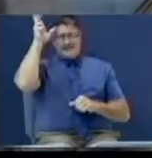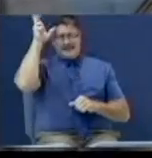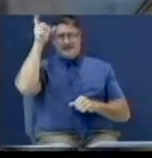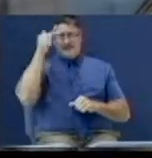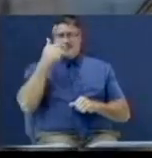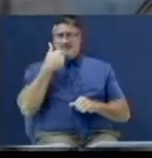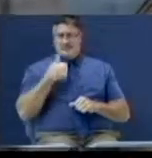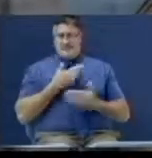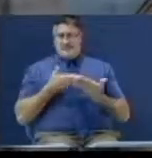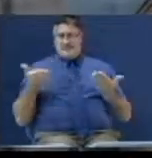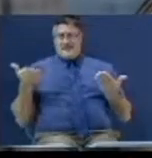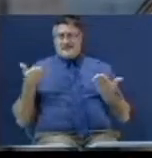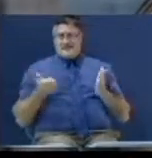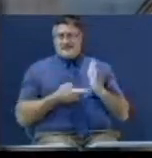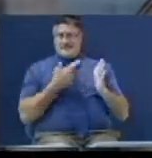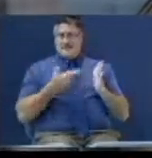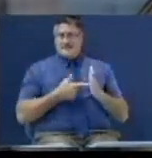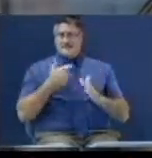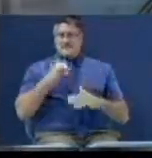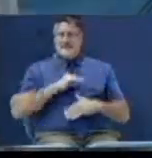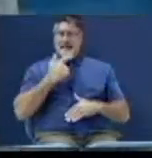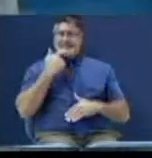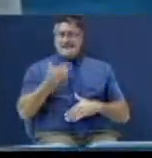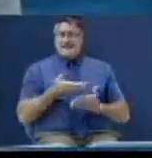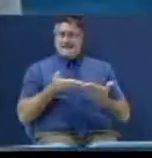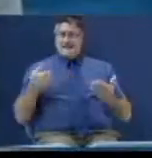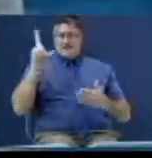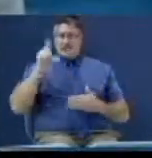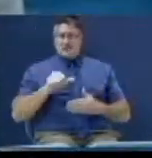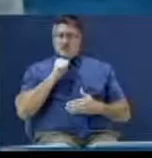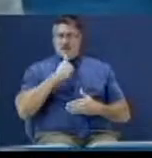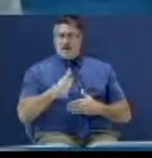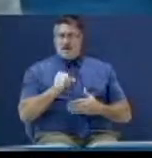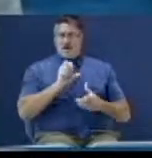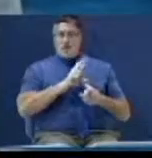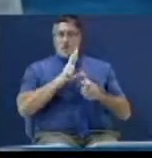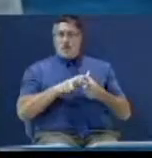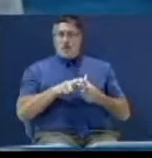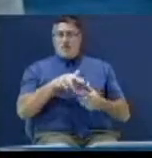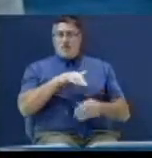I shouldn't. Every once in while, he gets in my heart and I don't forgive somebody I should.